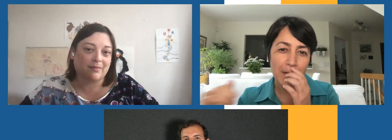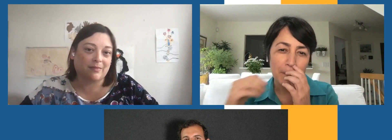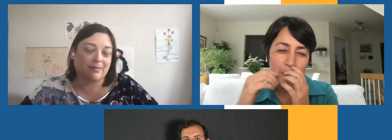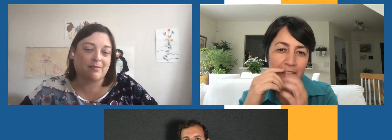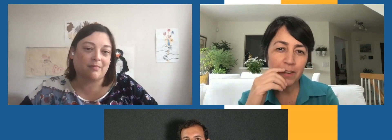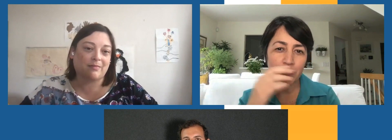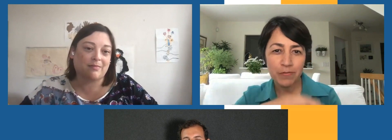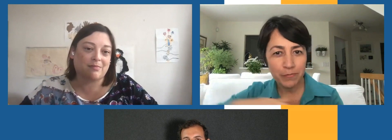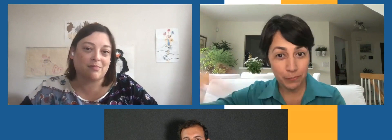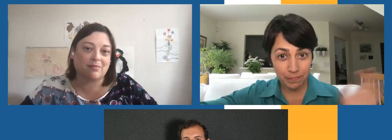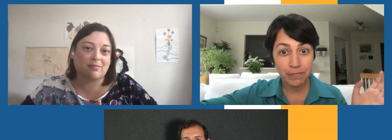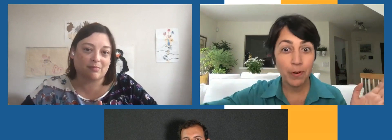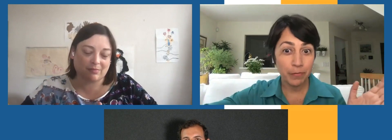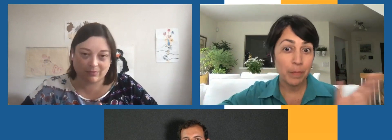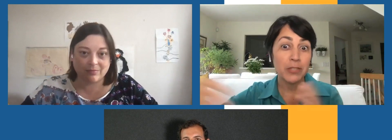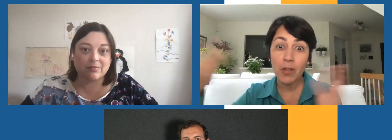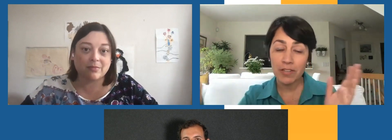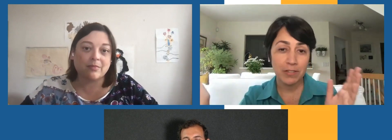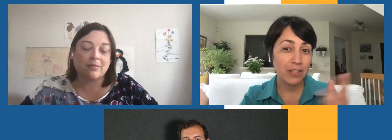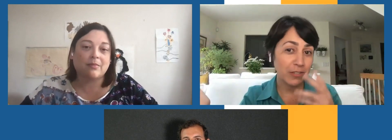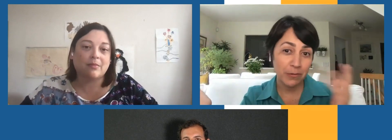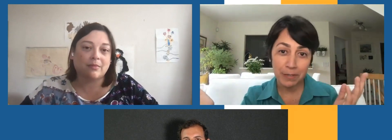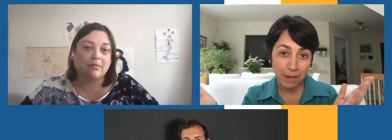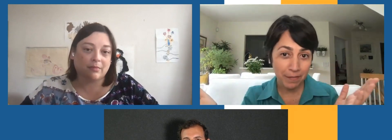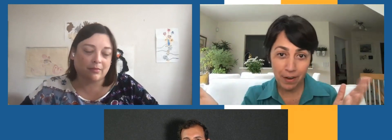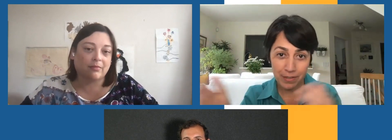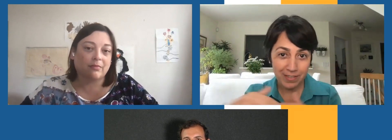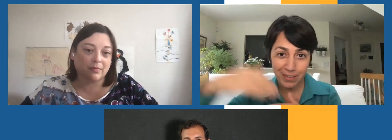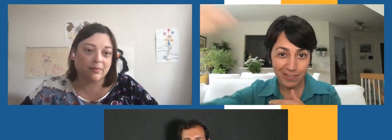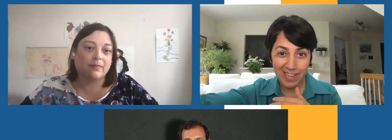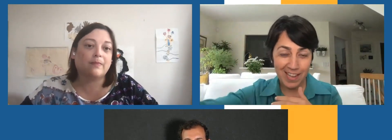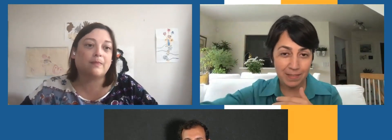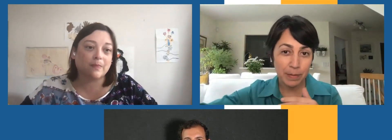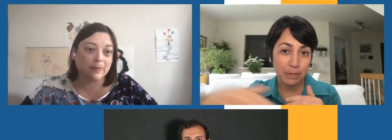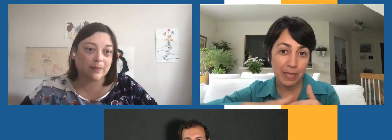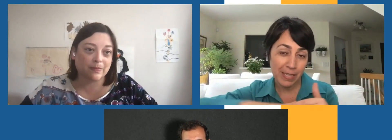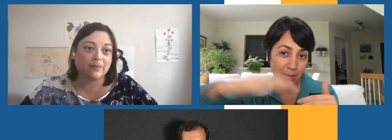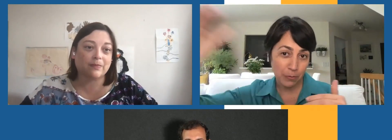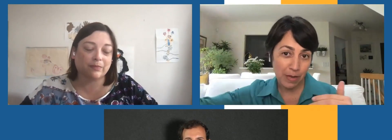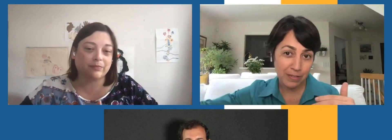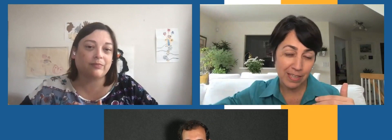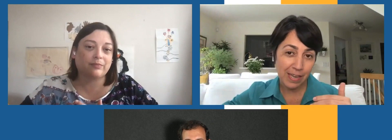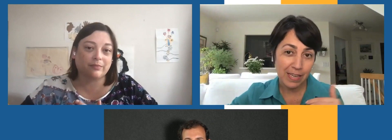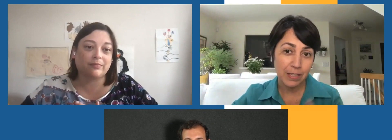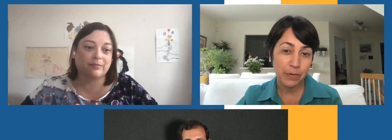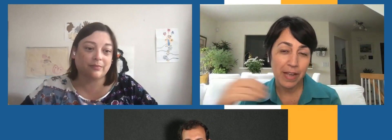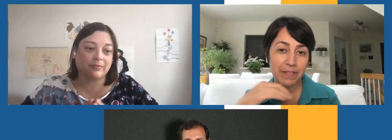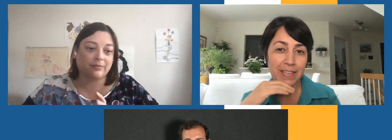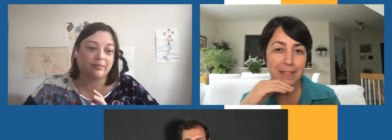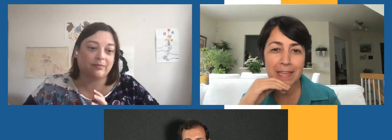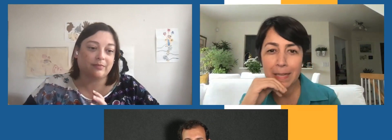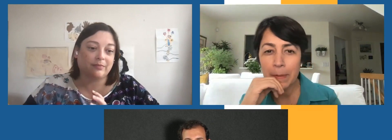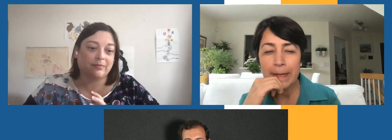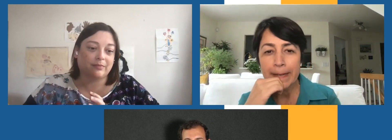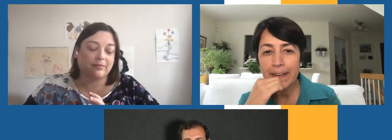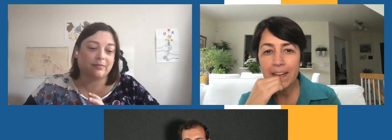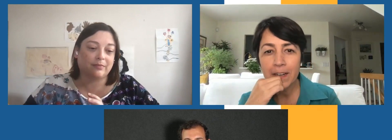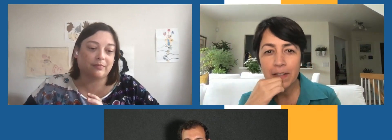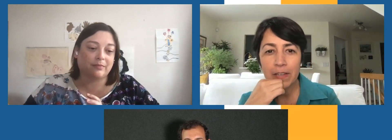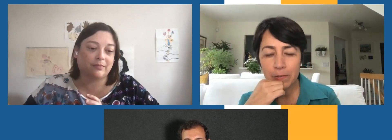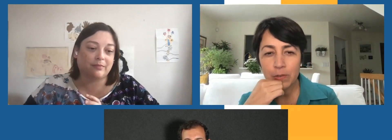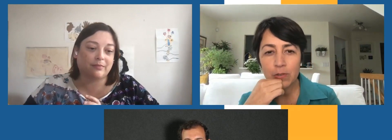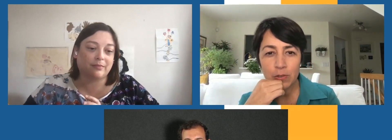um, you know, for, for much longer, it's not just three to five hours, you know, ahead, but really throughout the night, you will have less sleep.